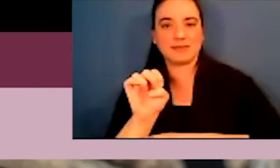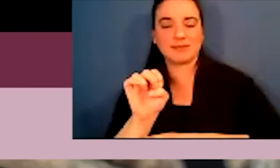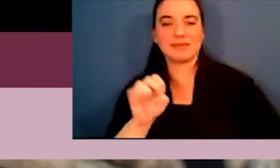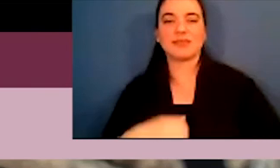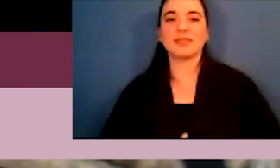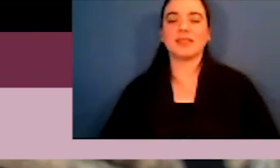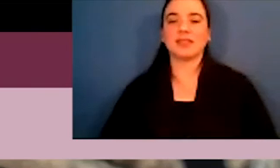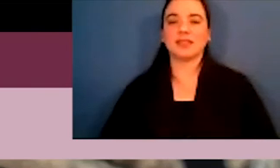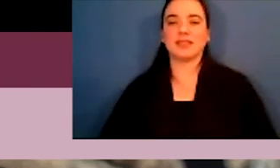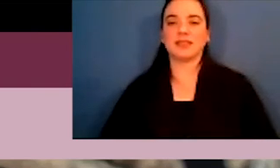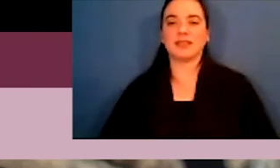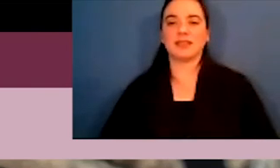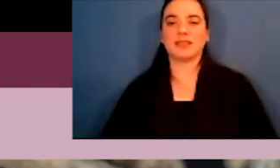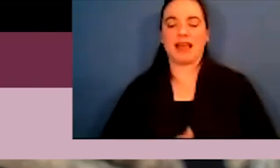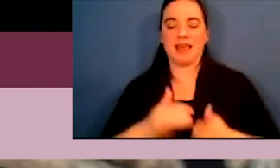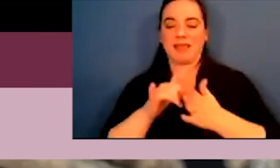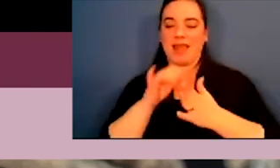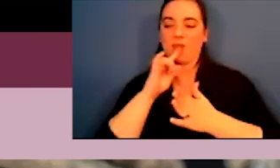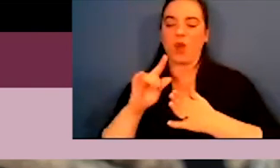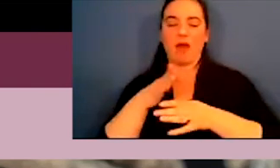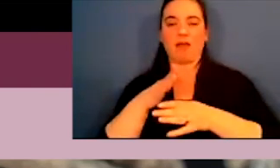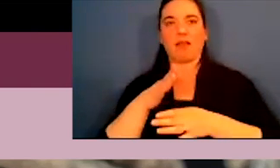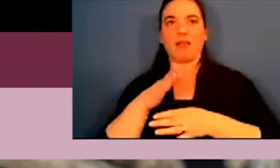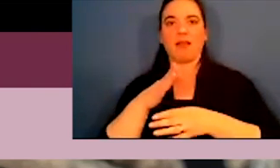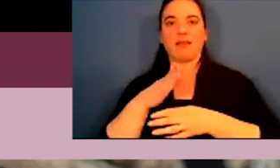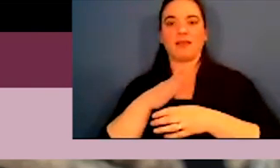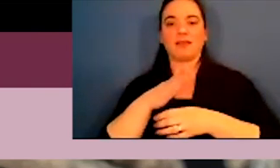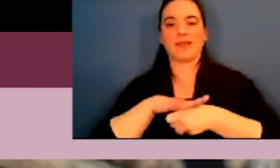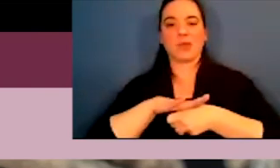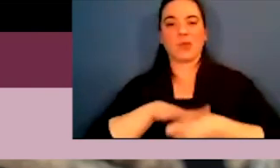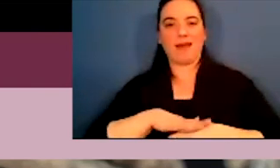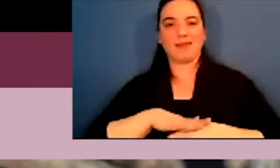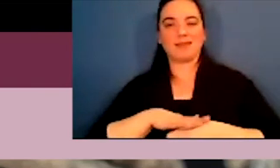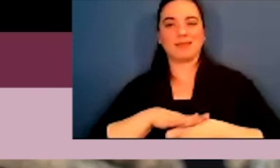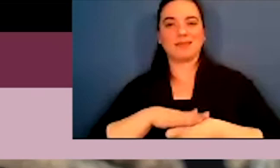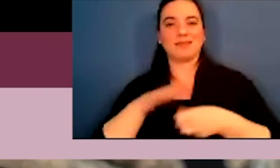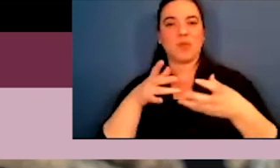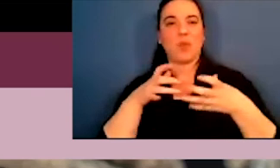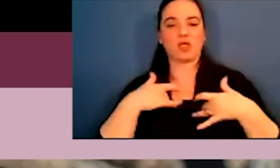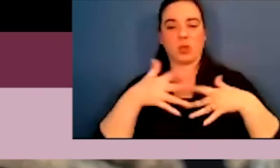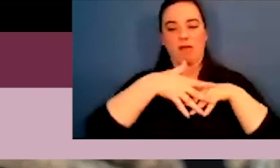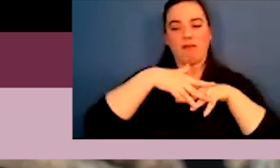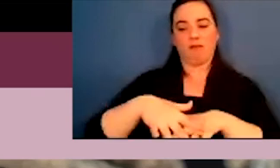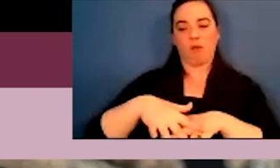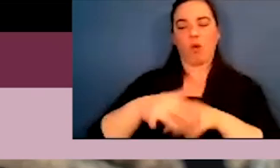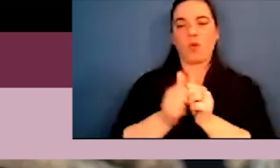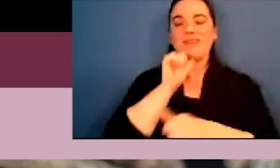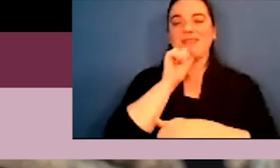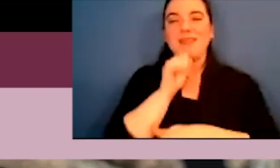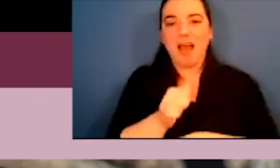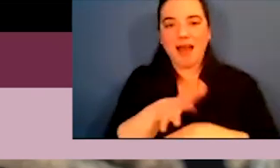Mestizaje. And this pressure to